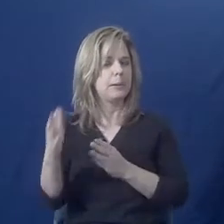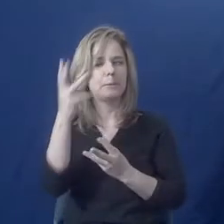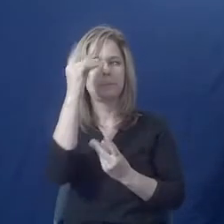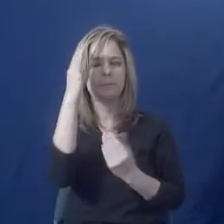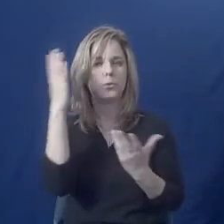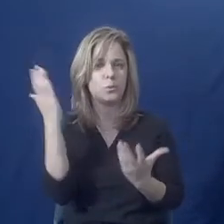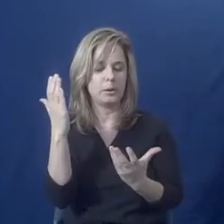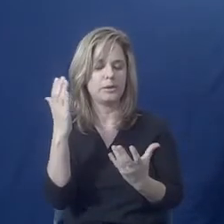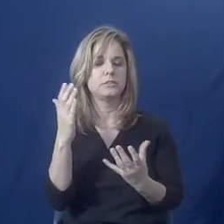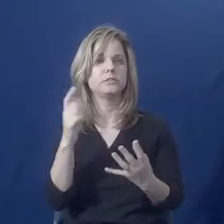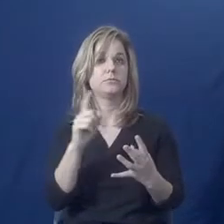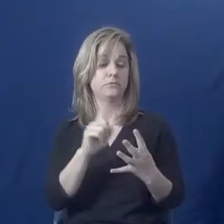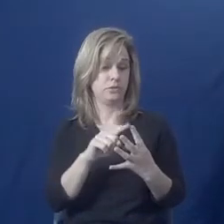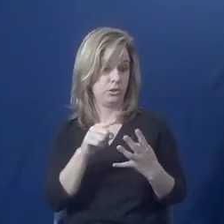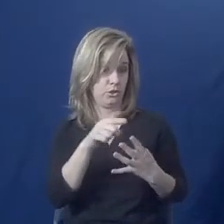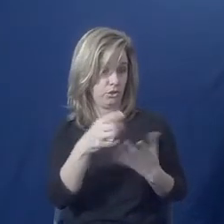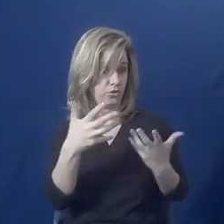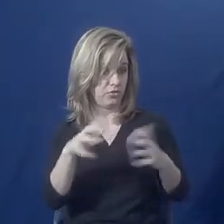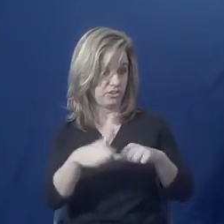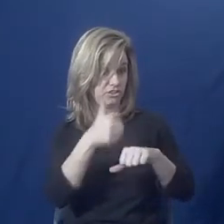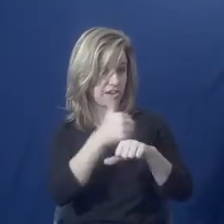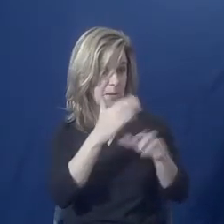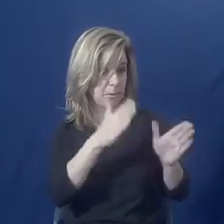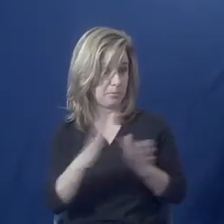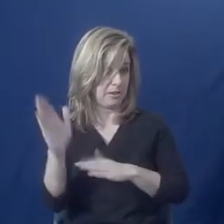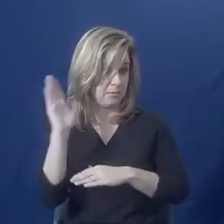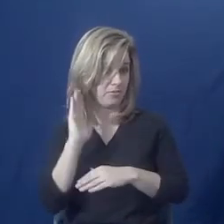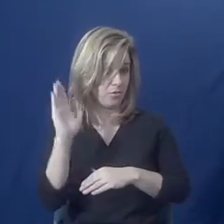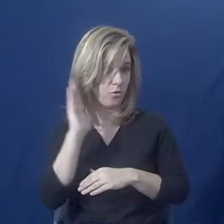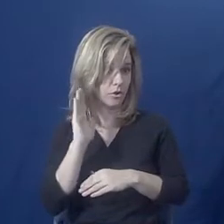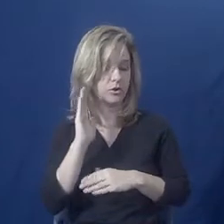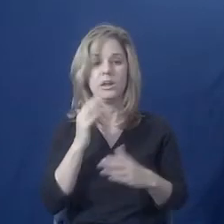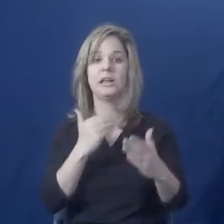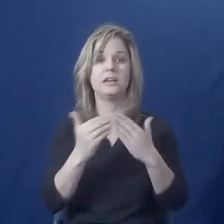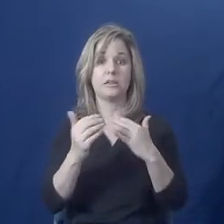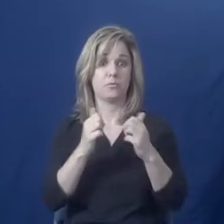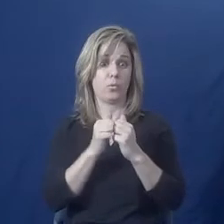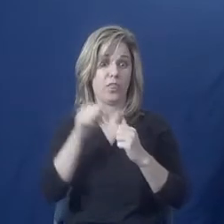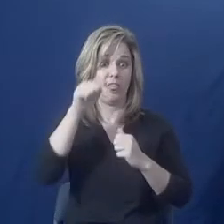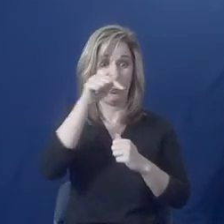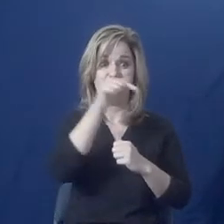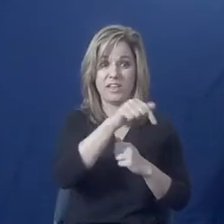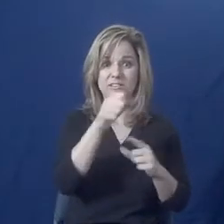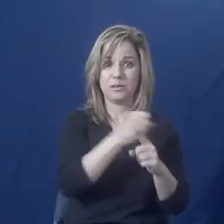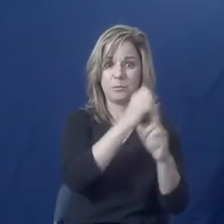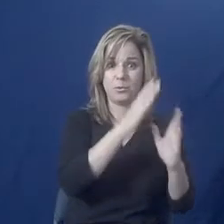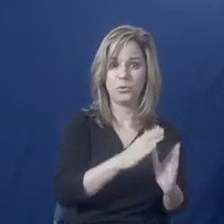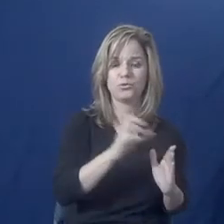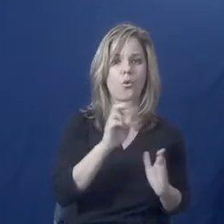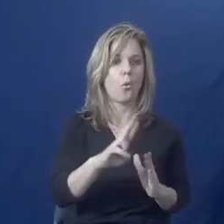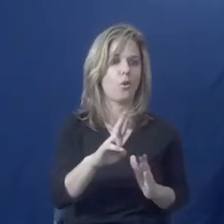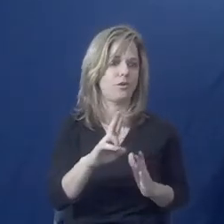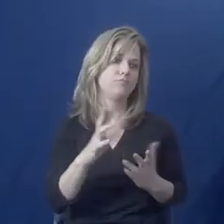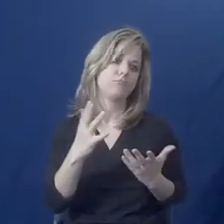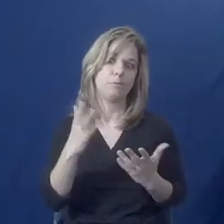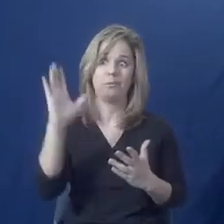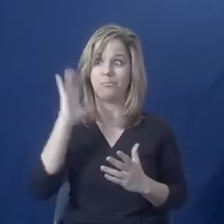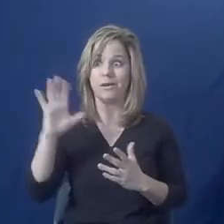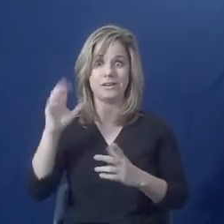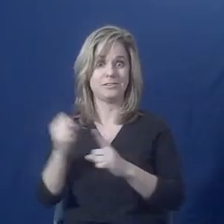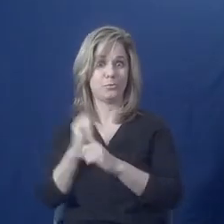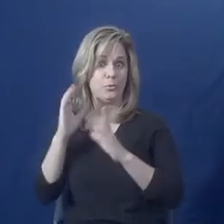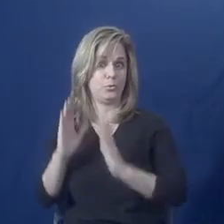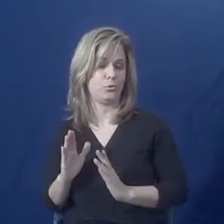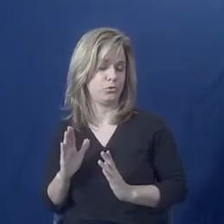have they had a safety plan before? Either with this abusive person or if they've been with an abusive person before.